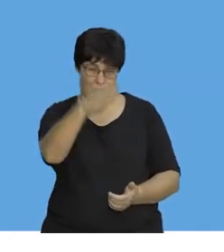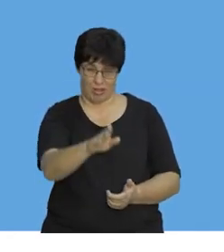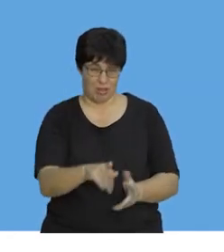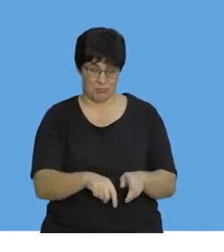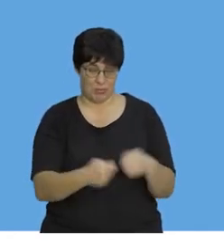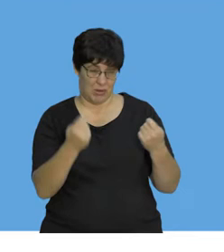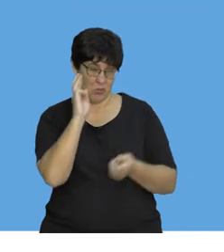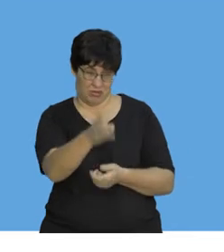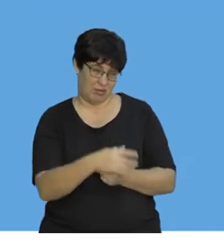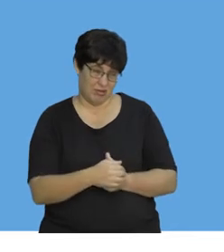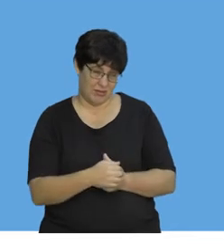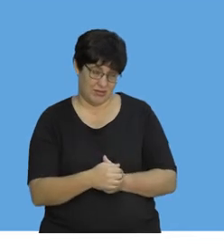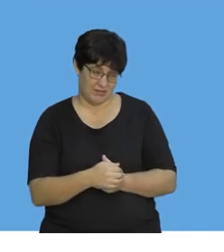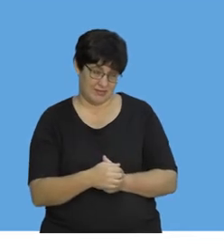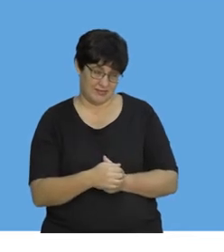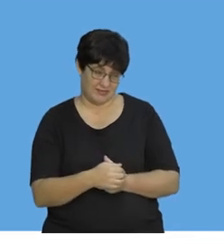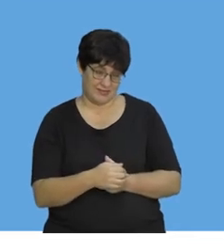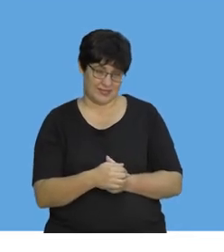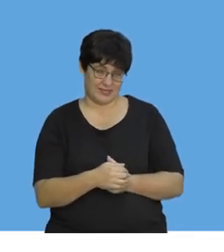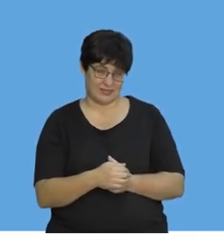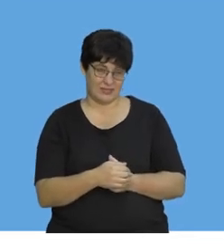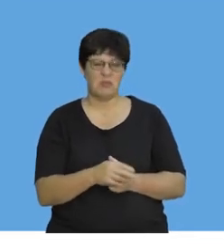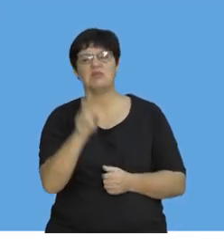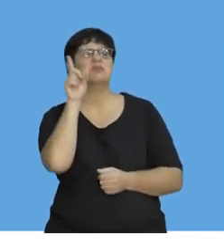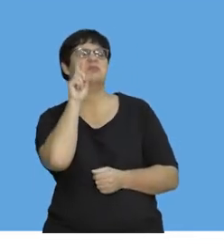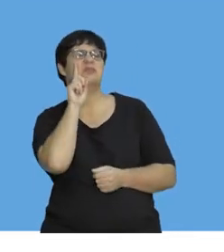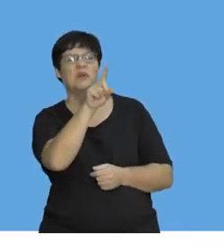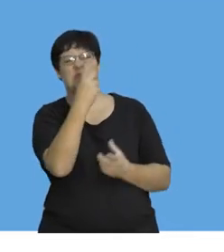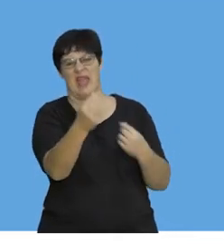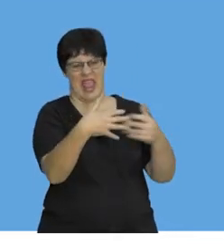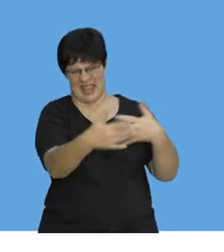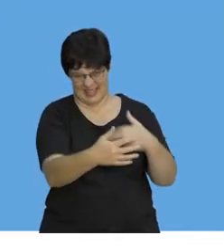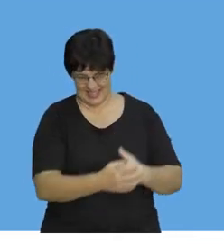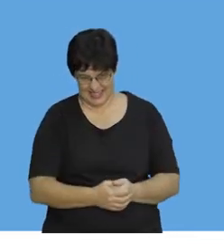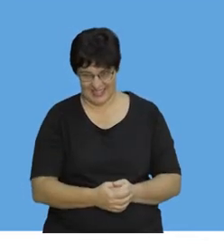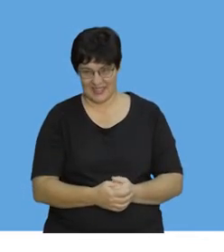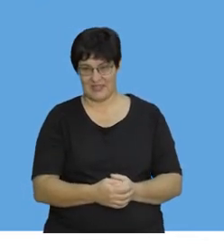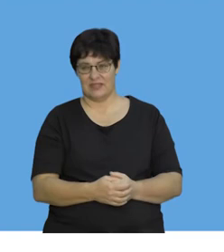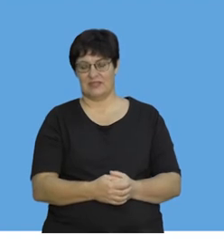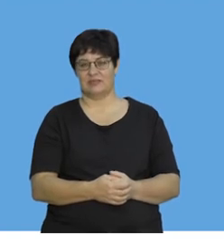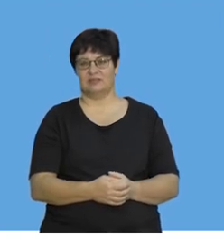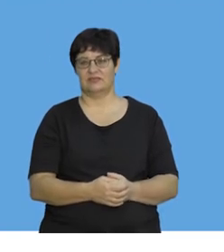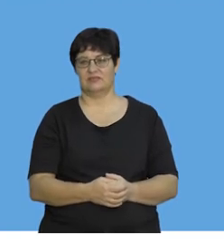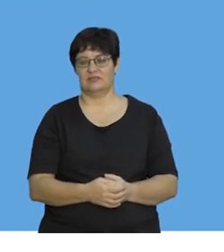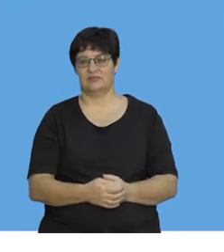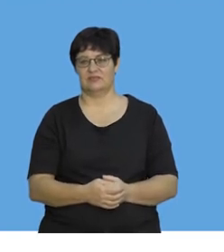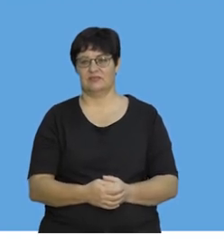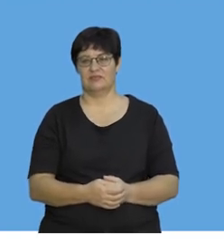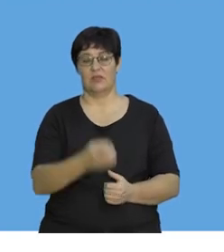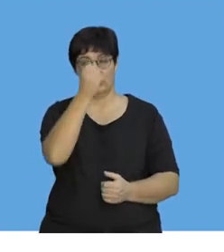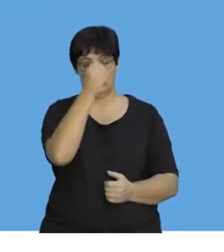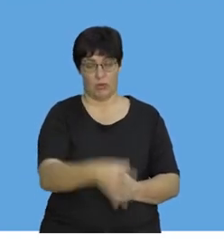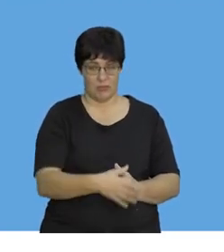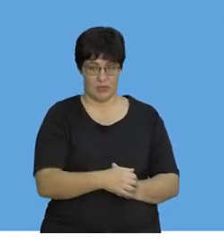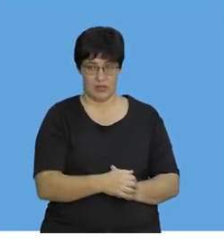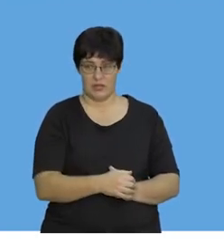make a prediction as to what's going to happen. But let's do it anyway. Okay. So, we're going